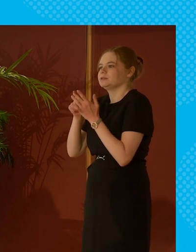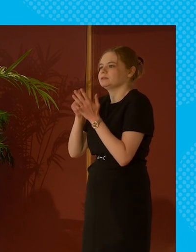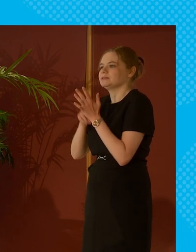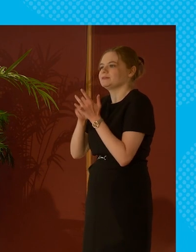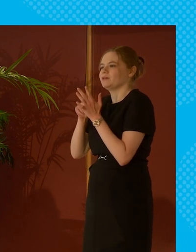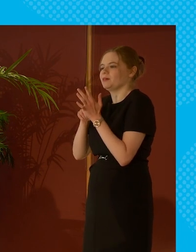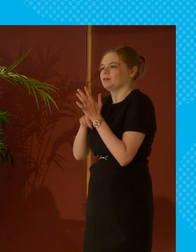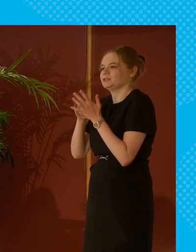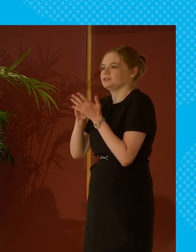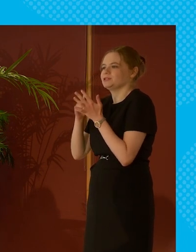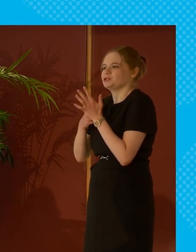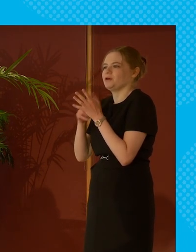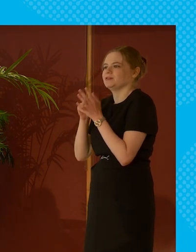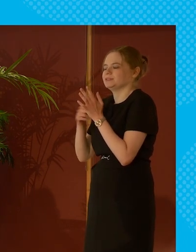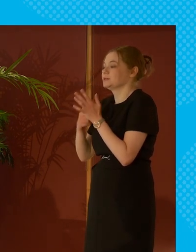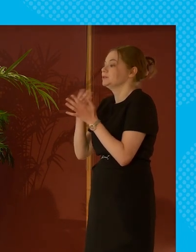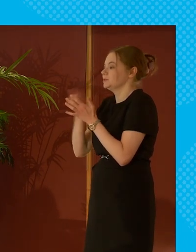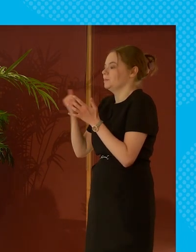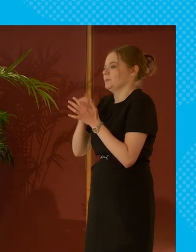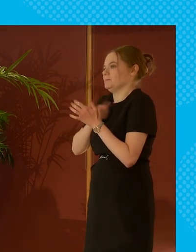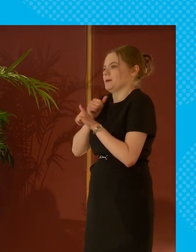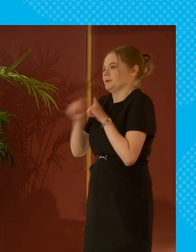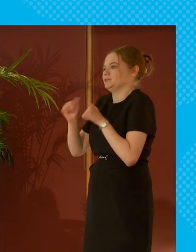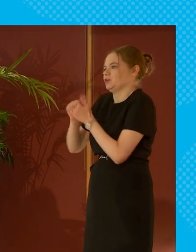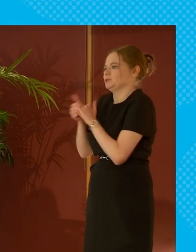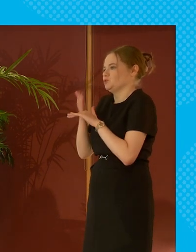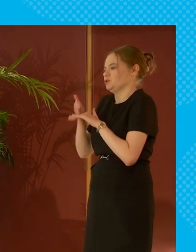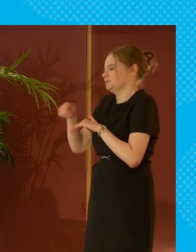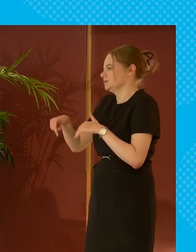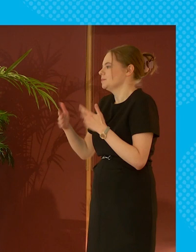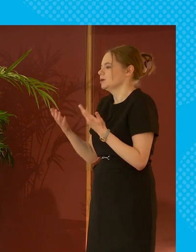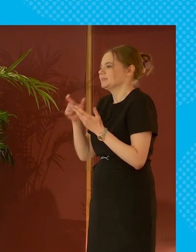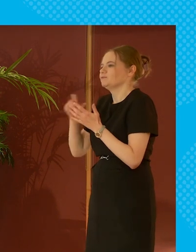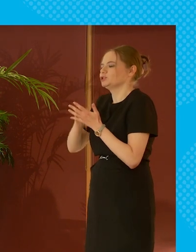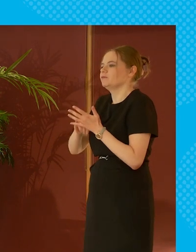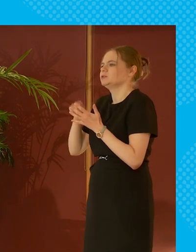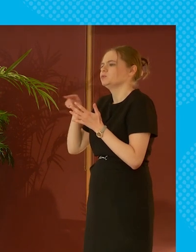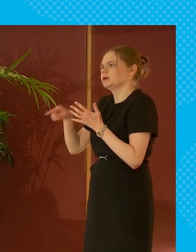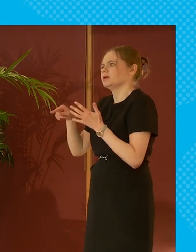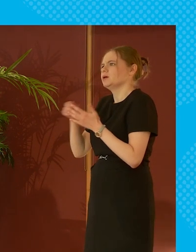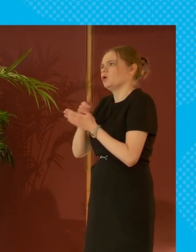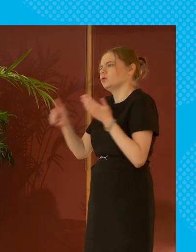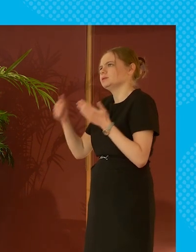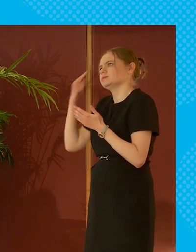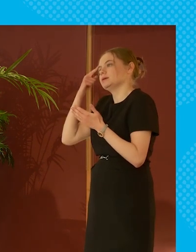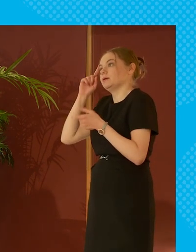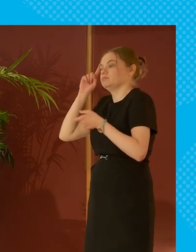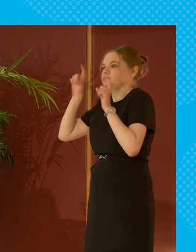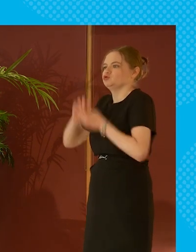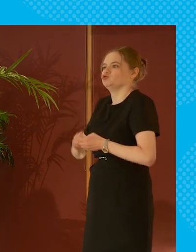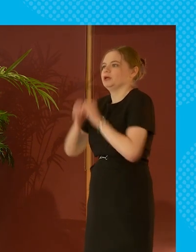some of my best friends are civil servants literally literally um but we go looking for innovative